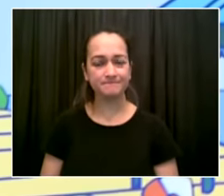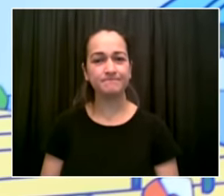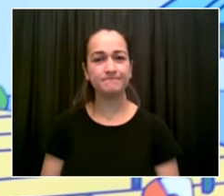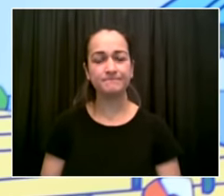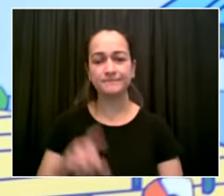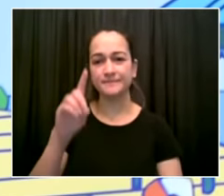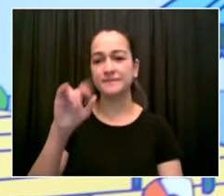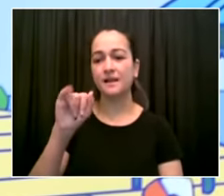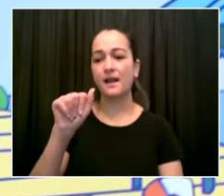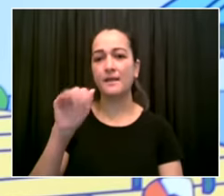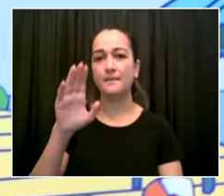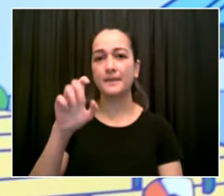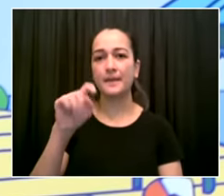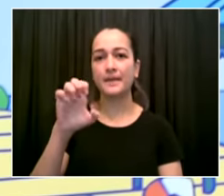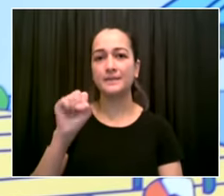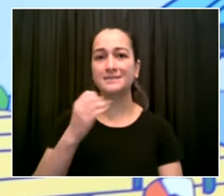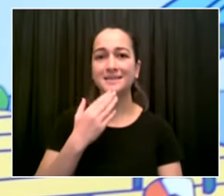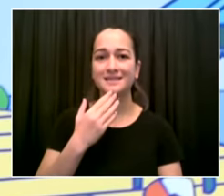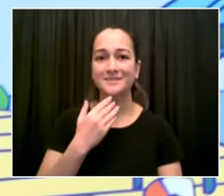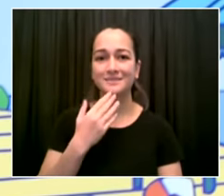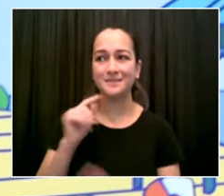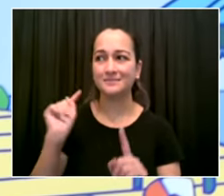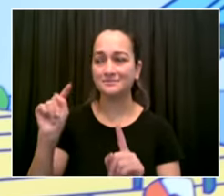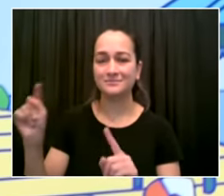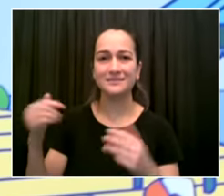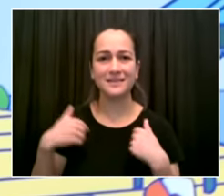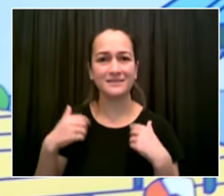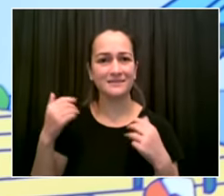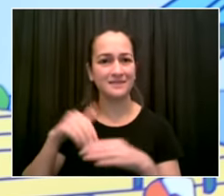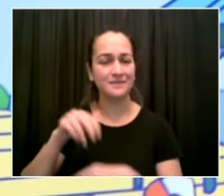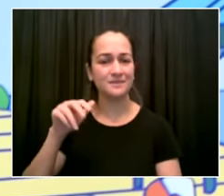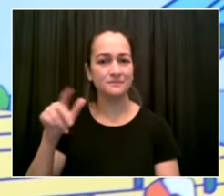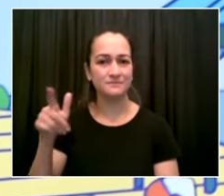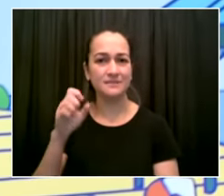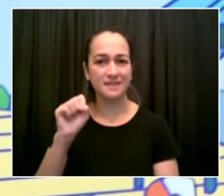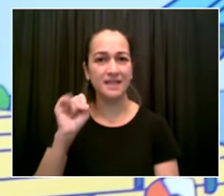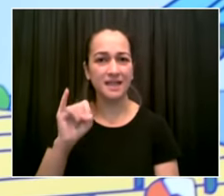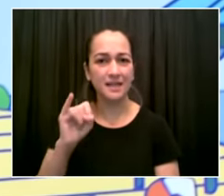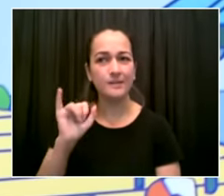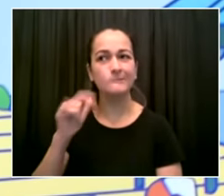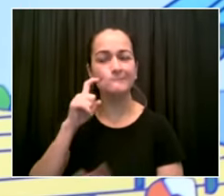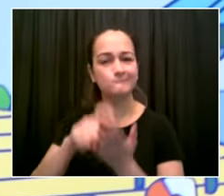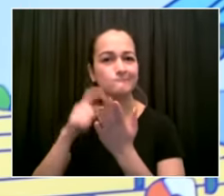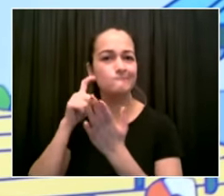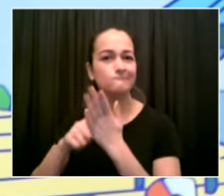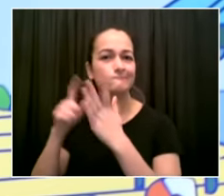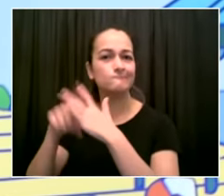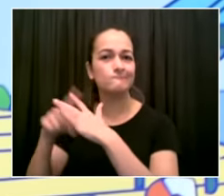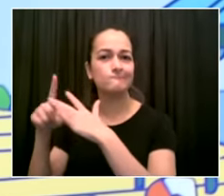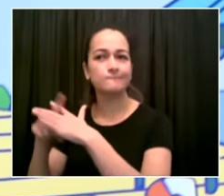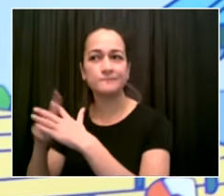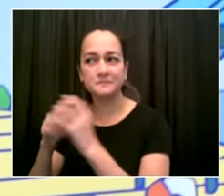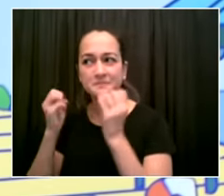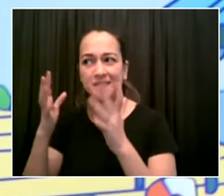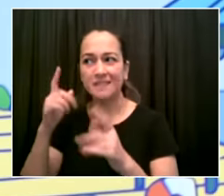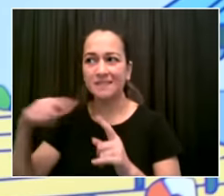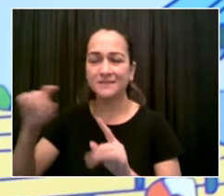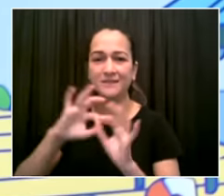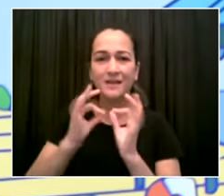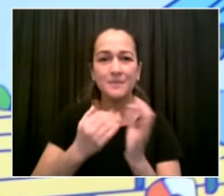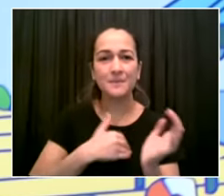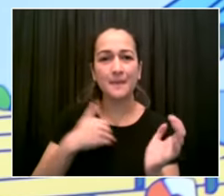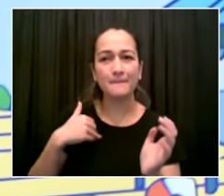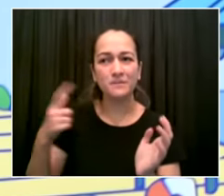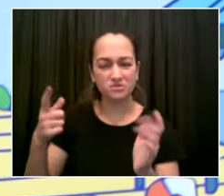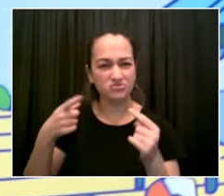so this curse because diabetes does so much harm in so many families this curse just grows when we need to be addressing it right at